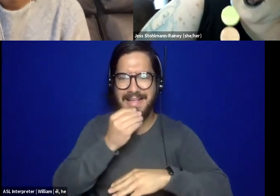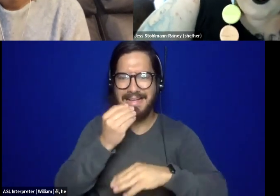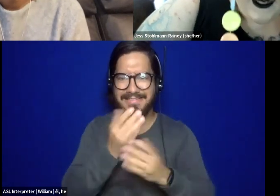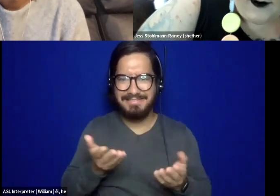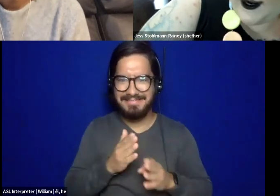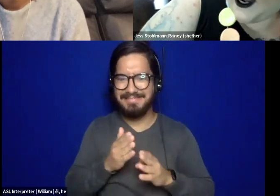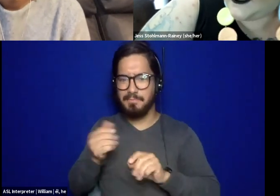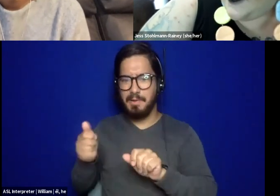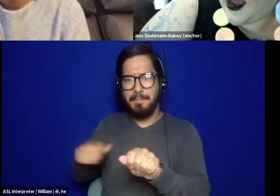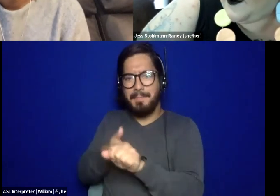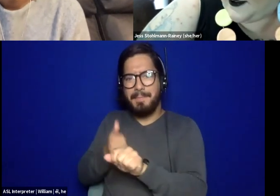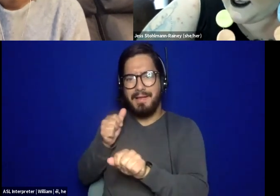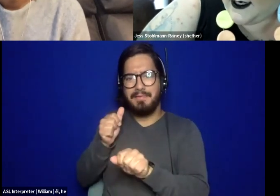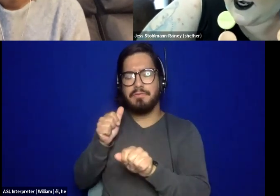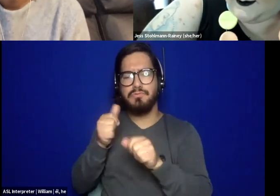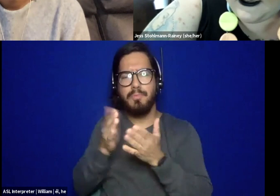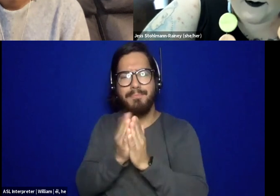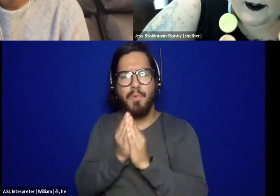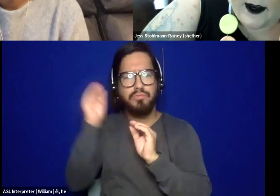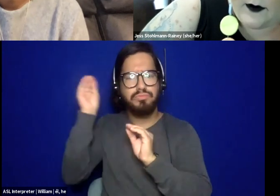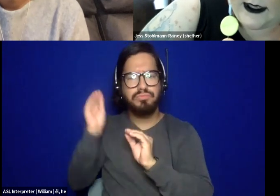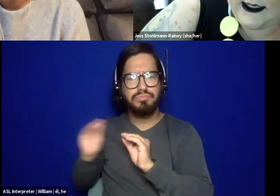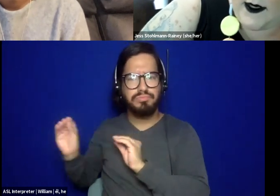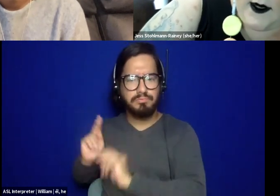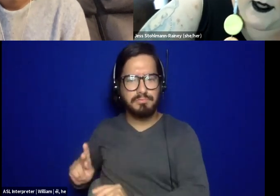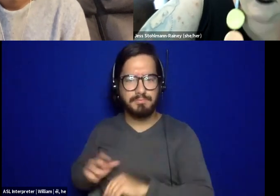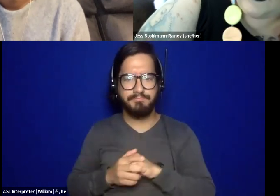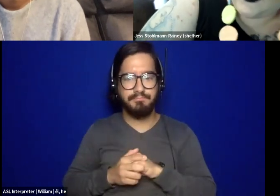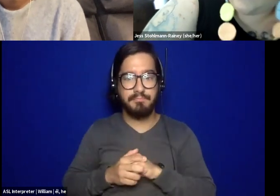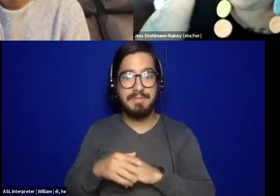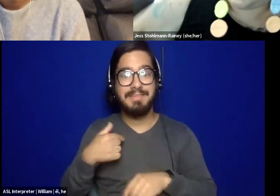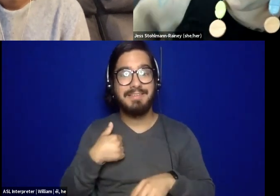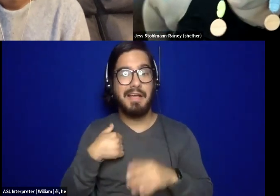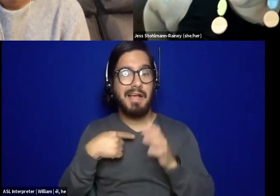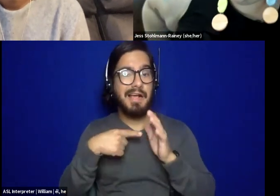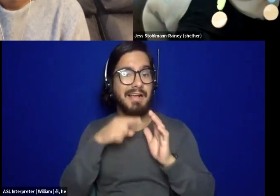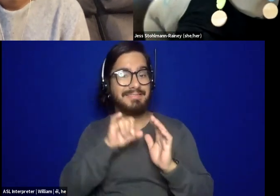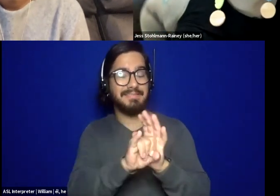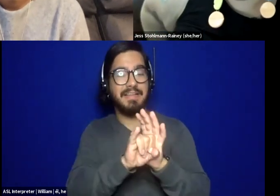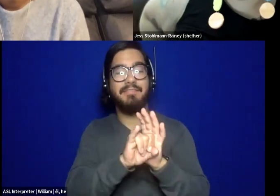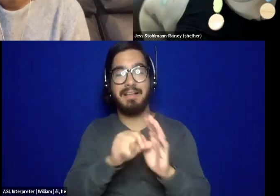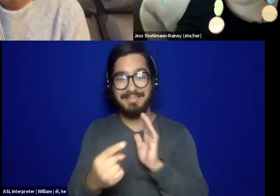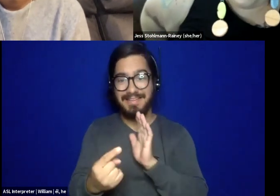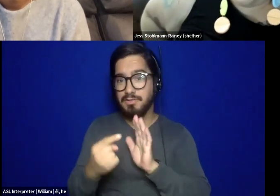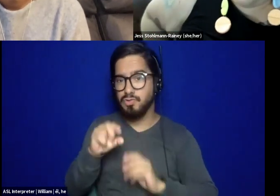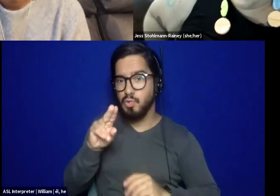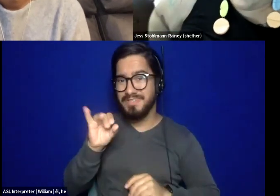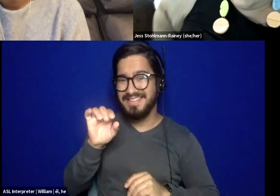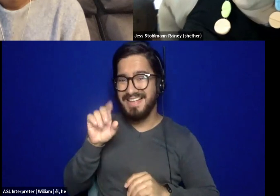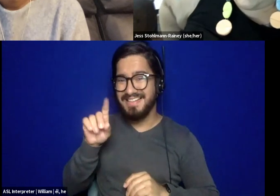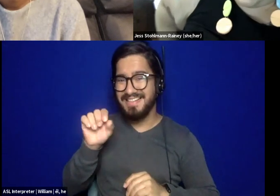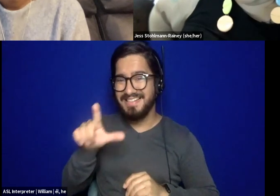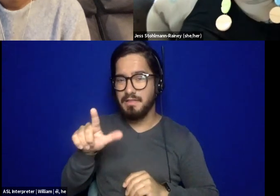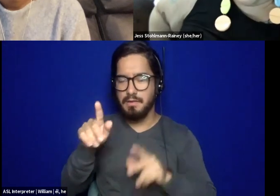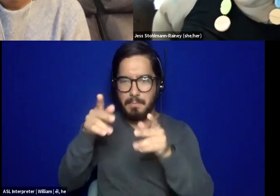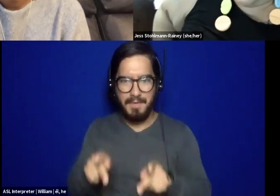I identify as a mad person, specifically a voice hearer and a suicidal person. Because of my experiences with the